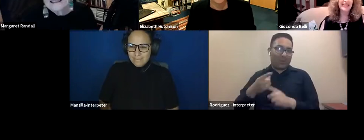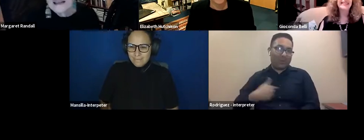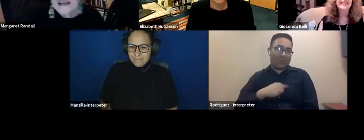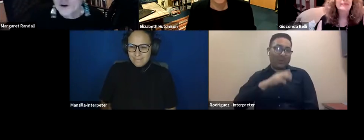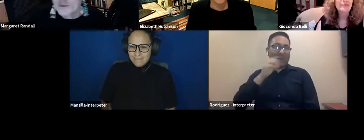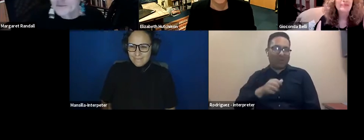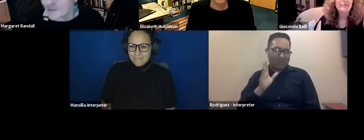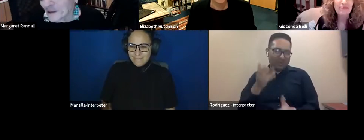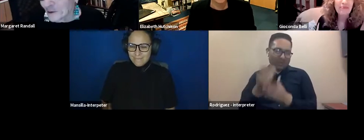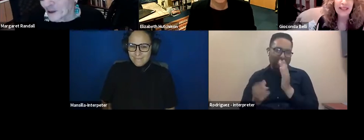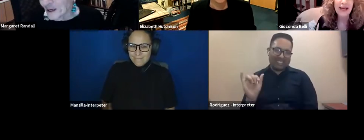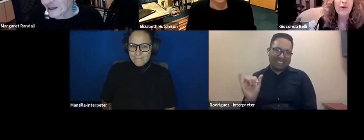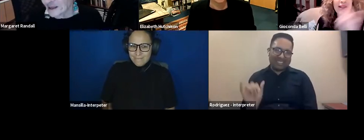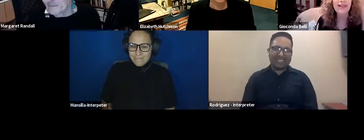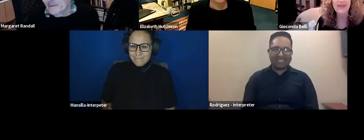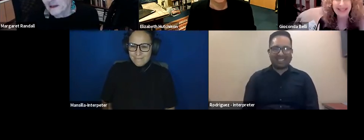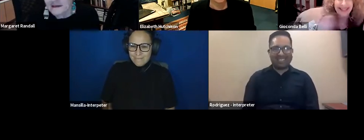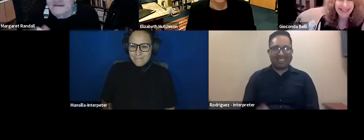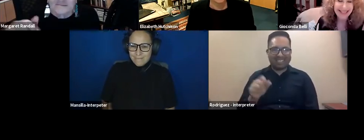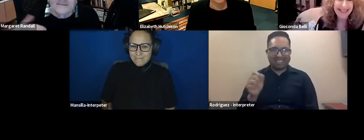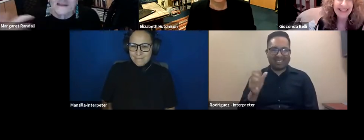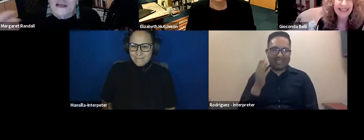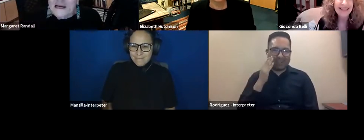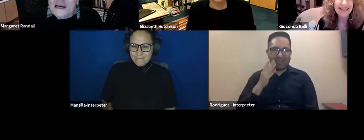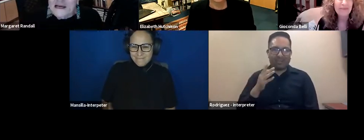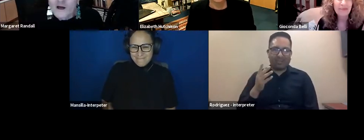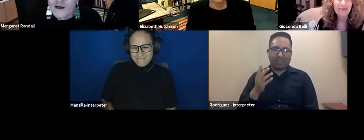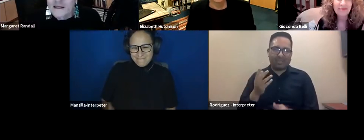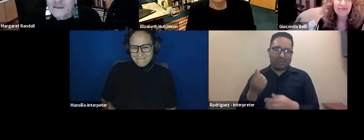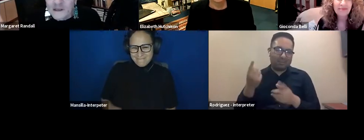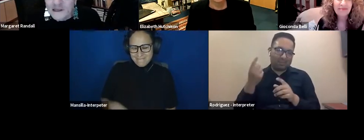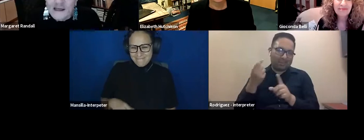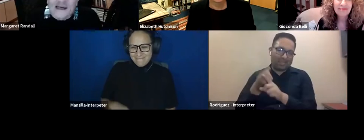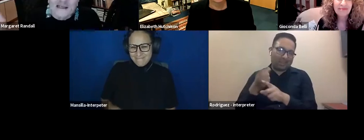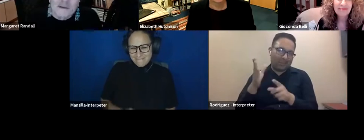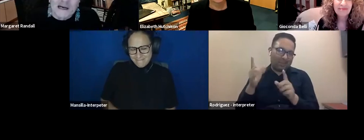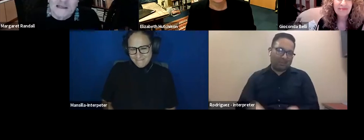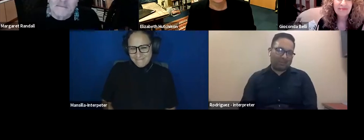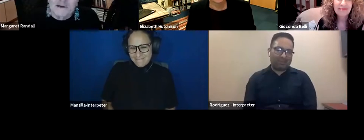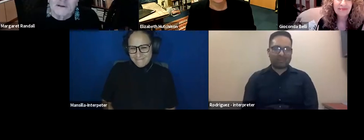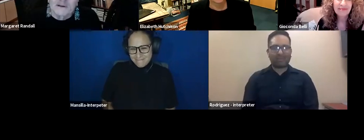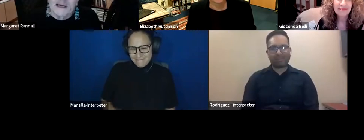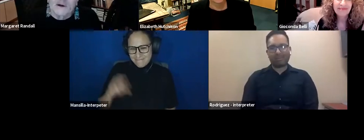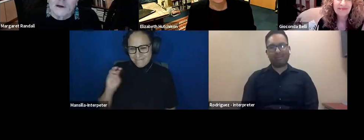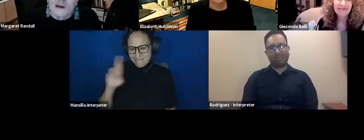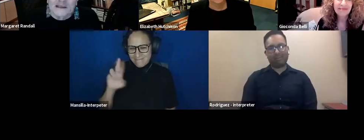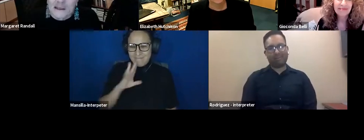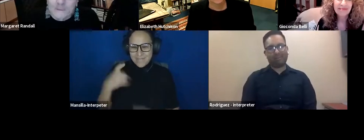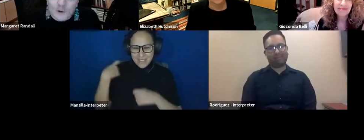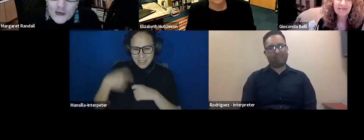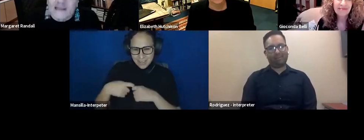No sé. y yo también, ojalá. En última instancia. Yo creo que tenemos que tener esperanza, pero también